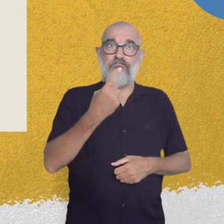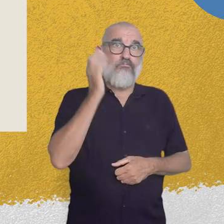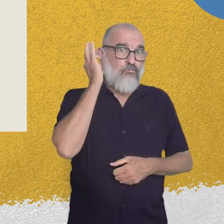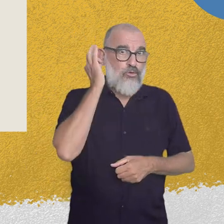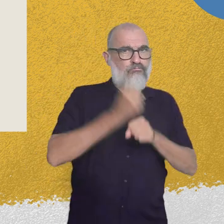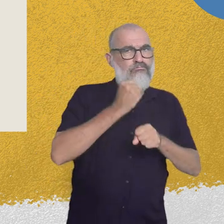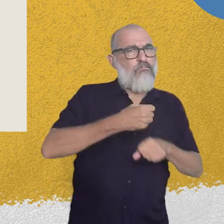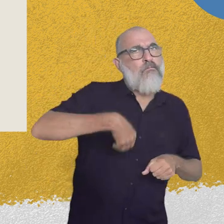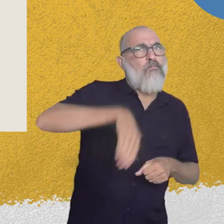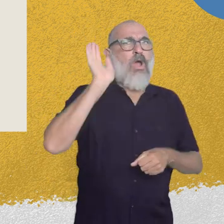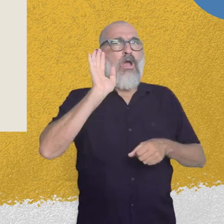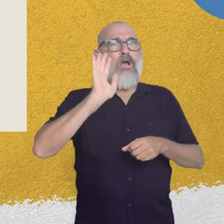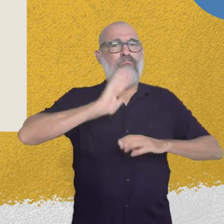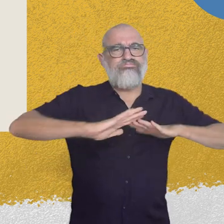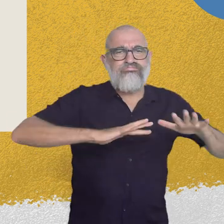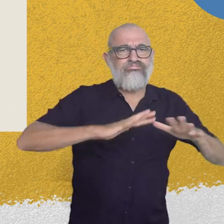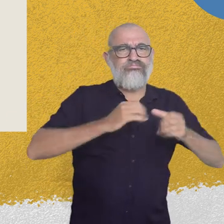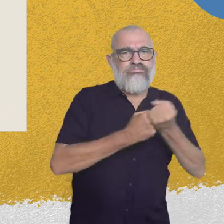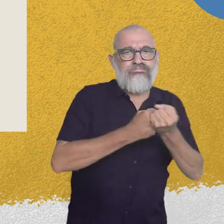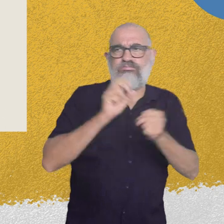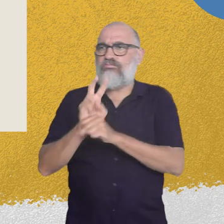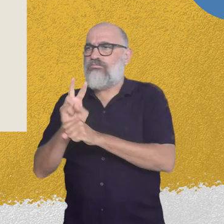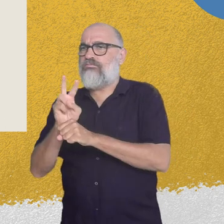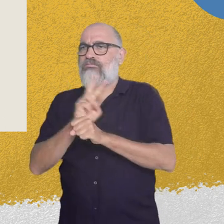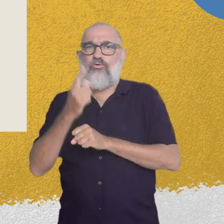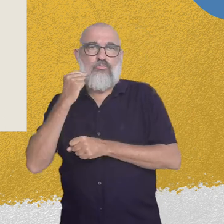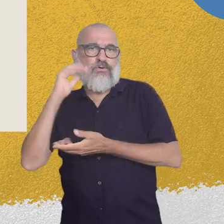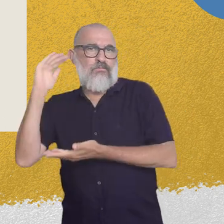Women perform more support and care tasks than men.